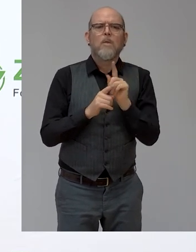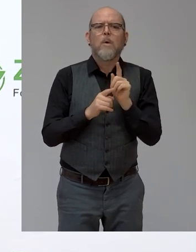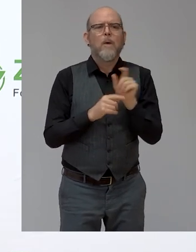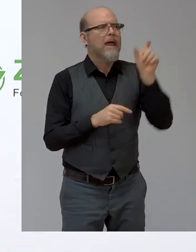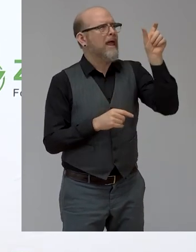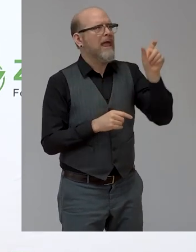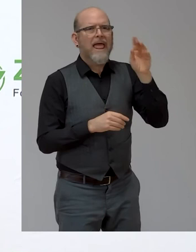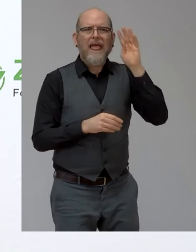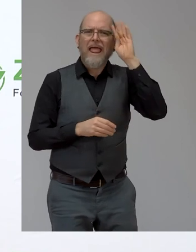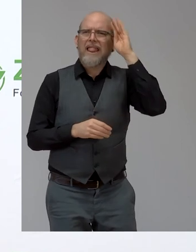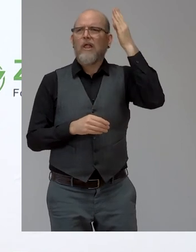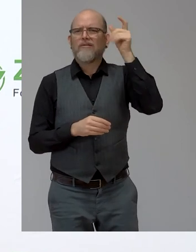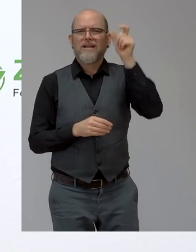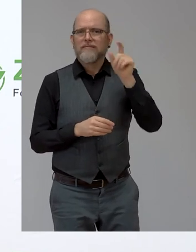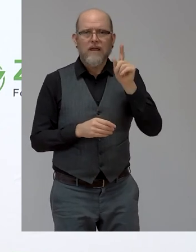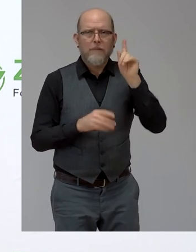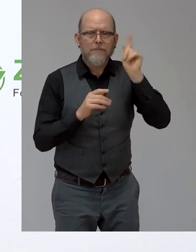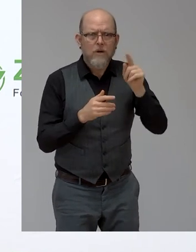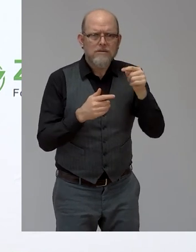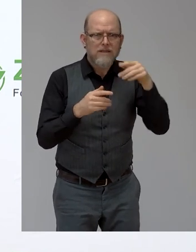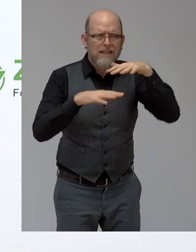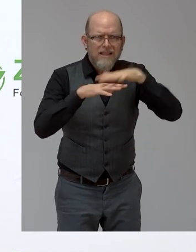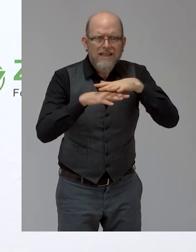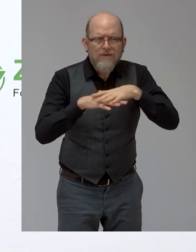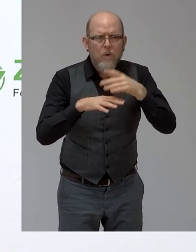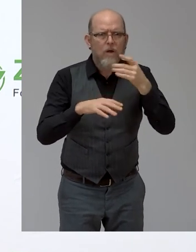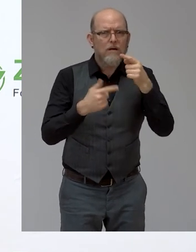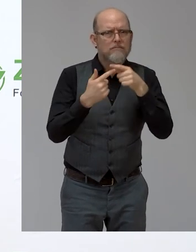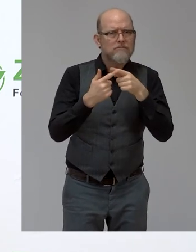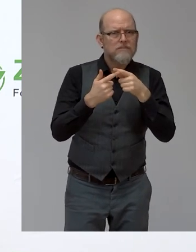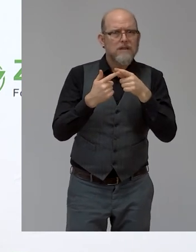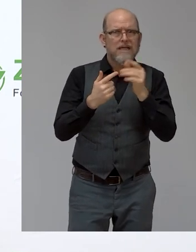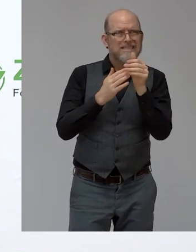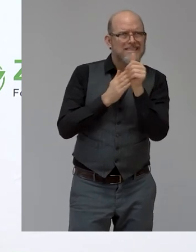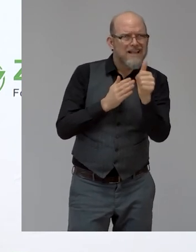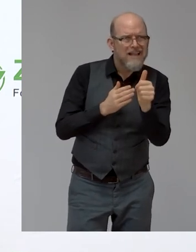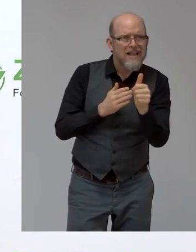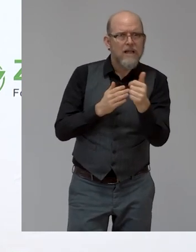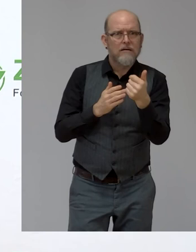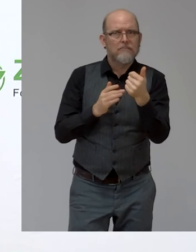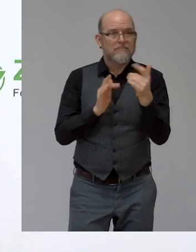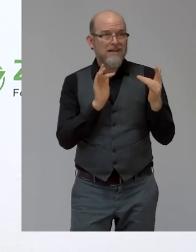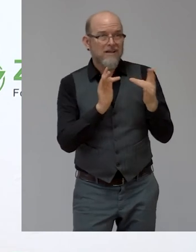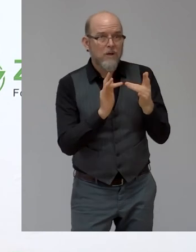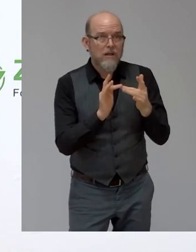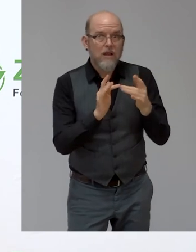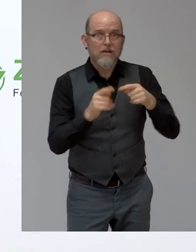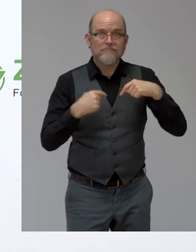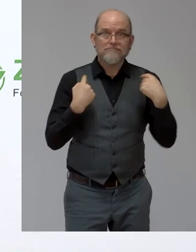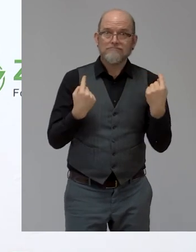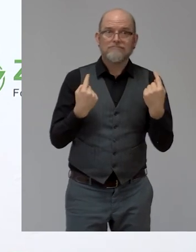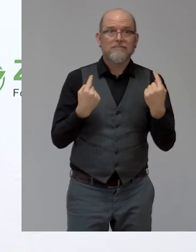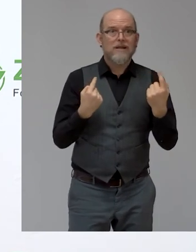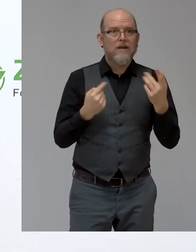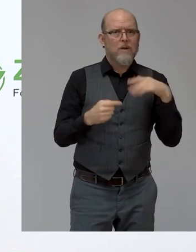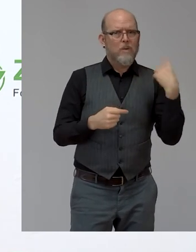It's about being able to connect the ability to connect. It's also the ability to connect with us because what we want is to create to bring innovative